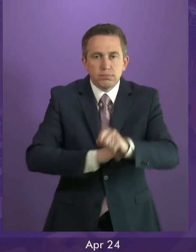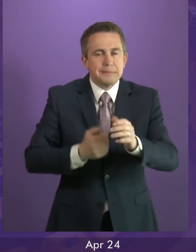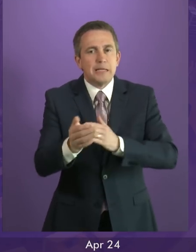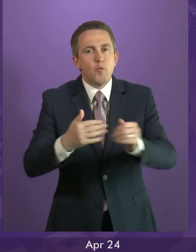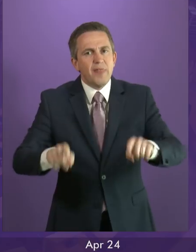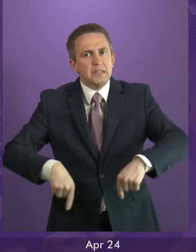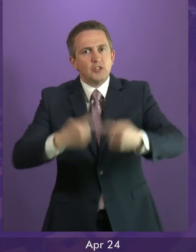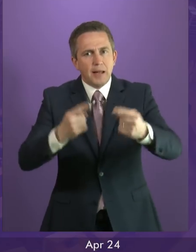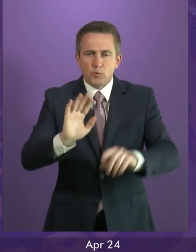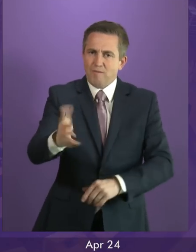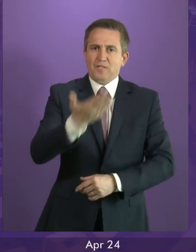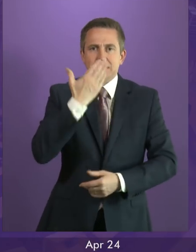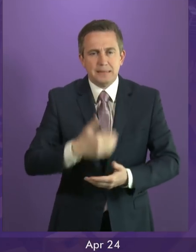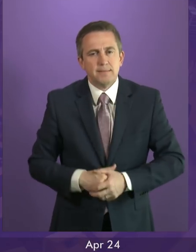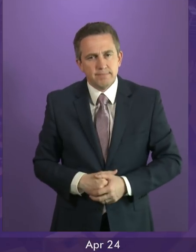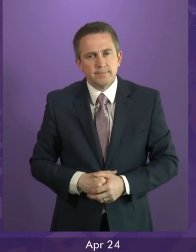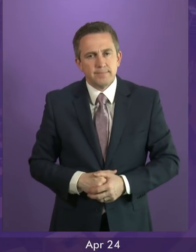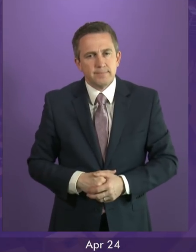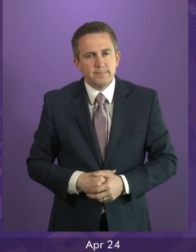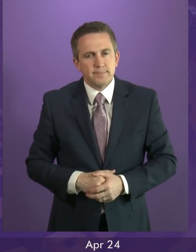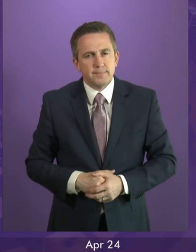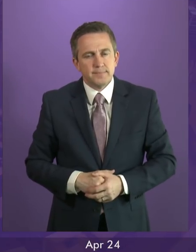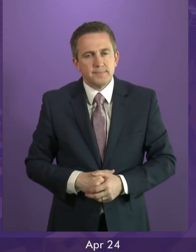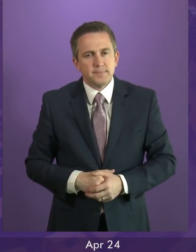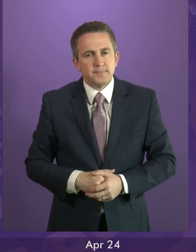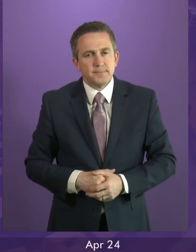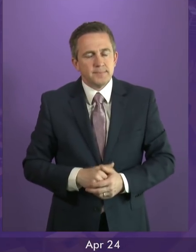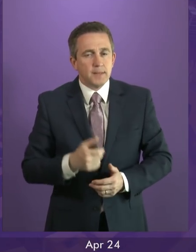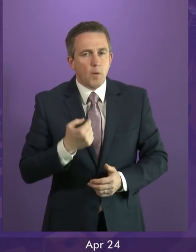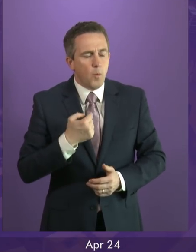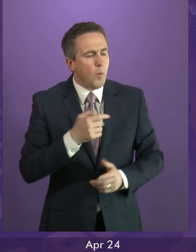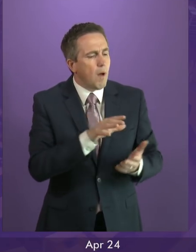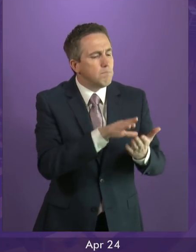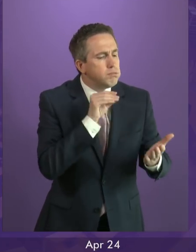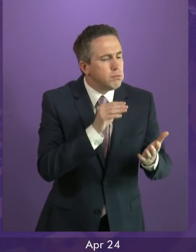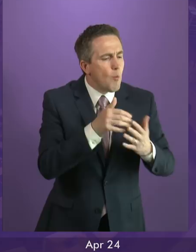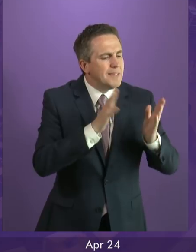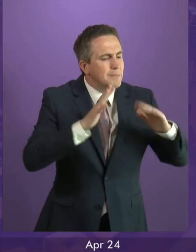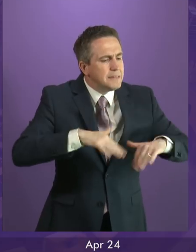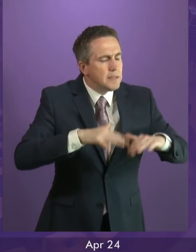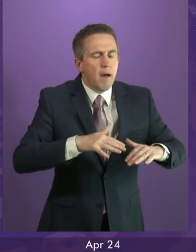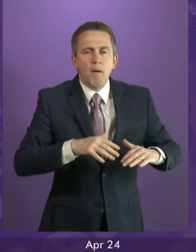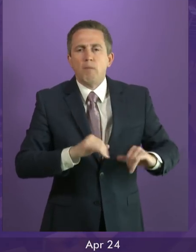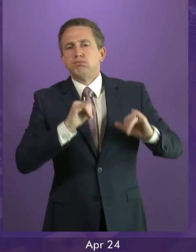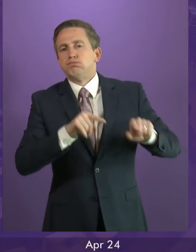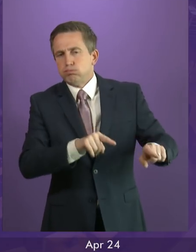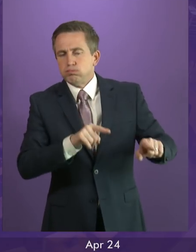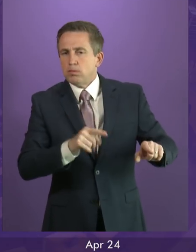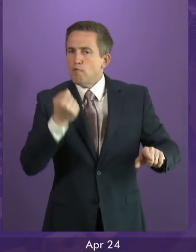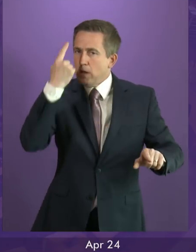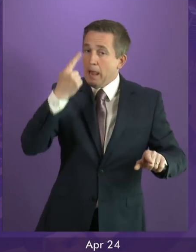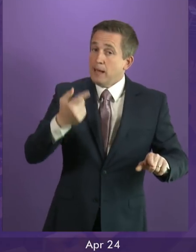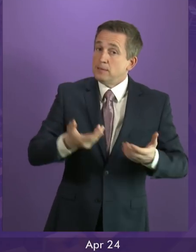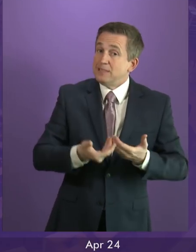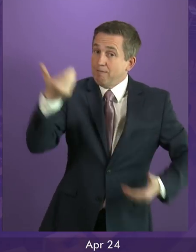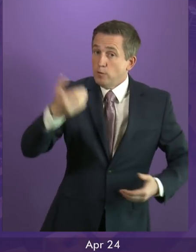We can show that we have already begun to learn not just the lessons from Westminster's failure, but also those that Scotland has taught us as devolution has